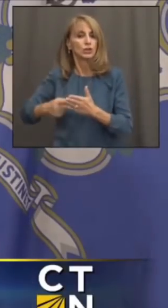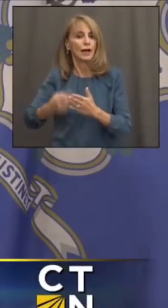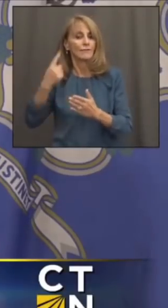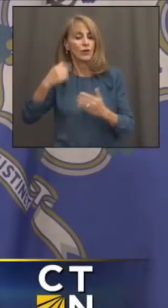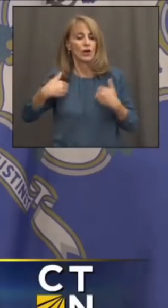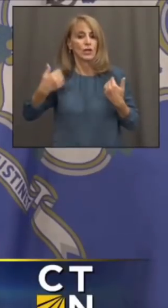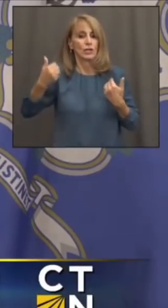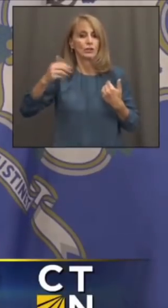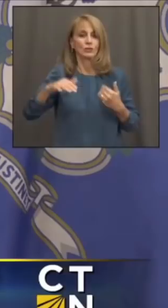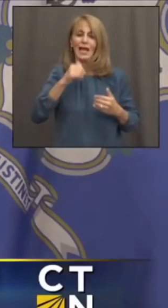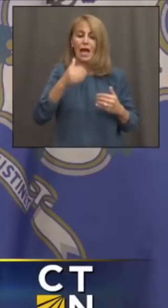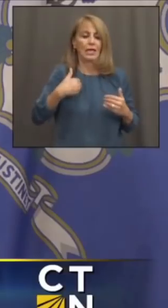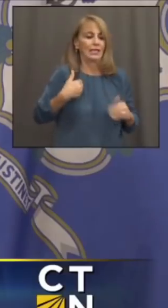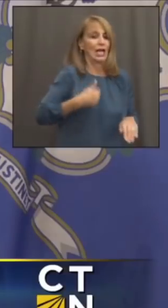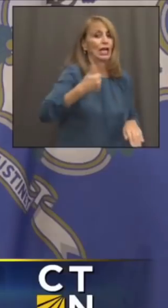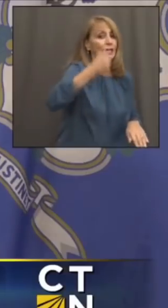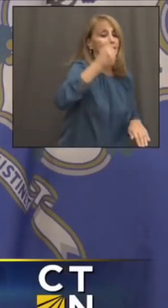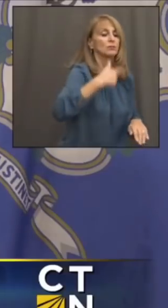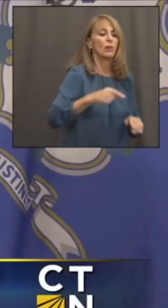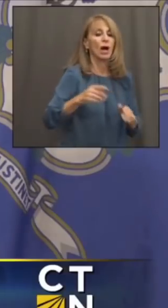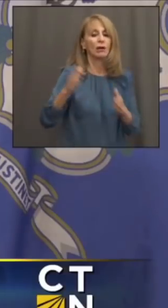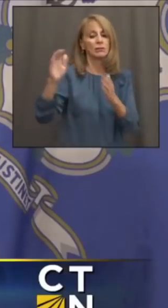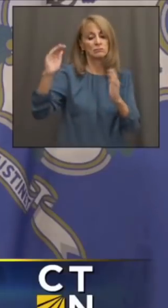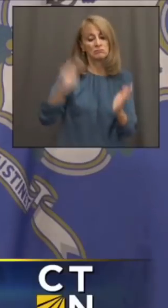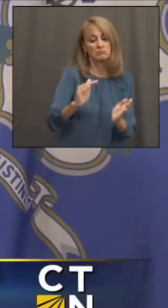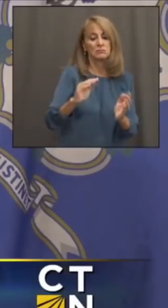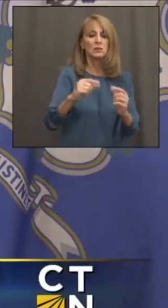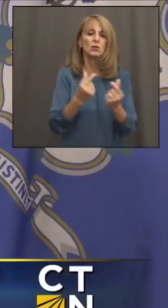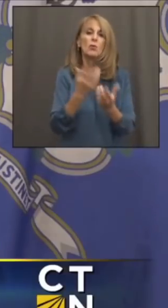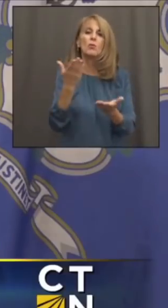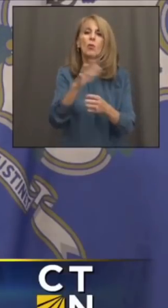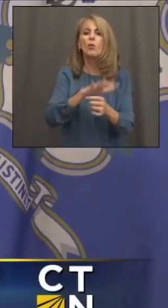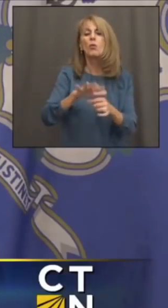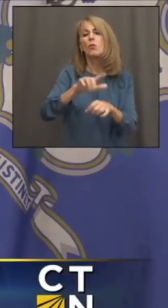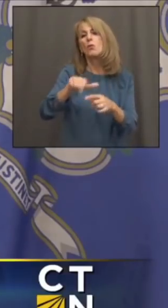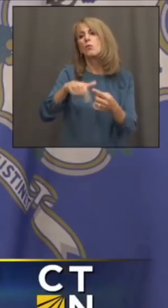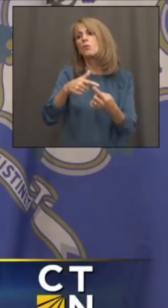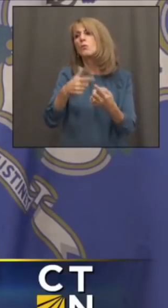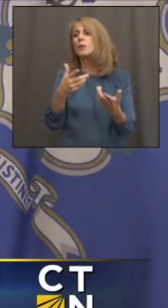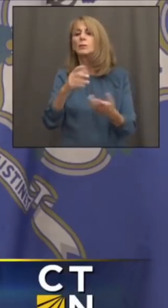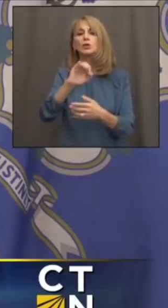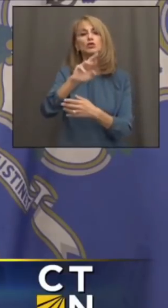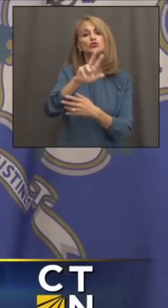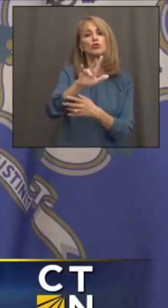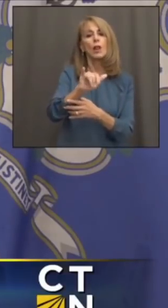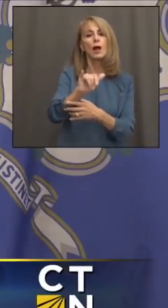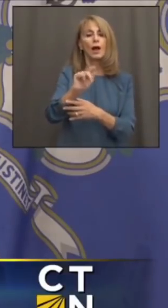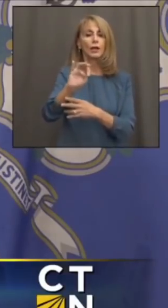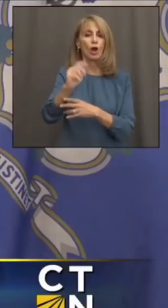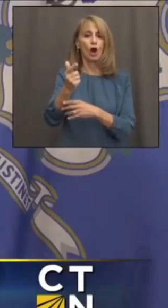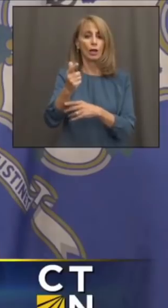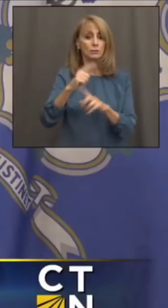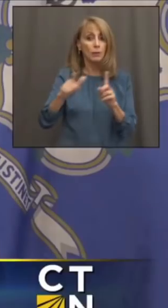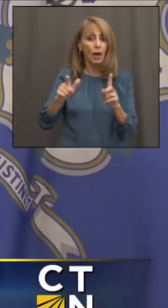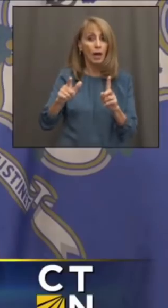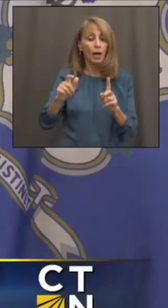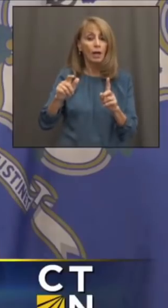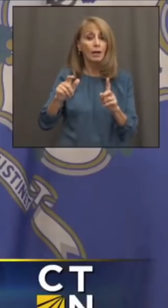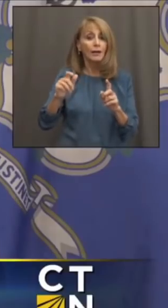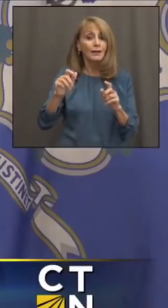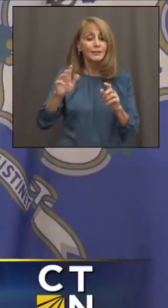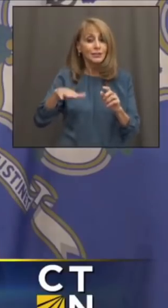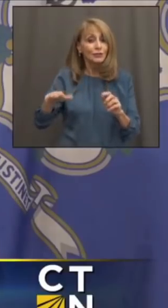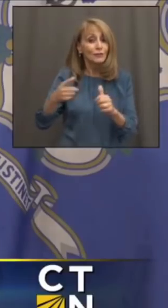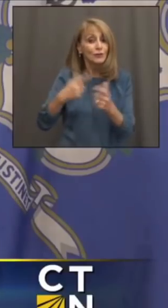younger age group, maybe not the youngest, but a younger age group by the end of July, August. It will certainly require a parent's permission, and